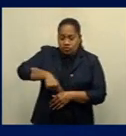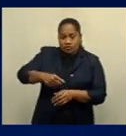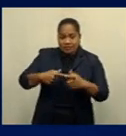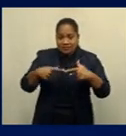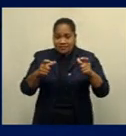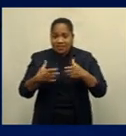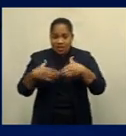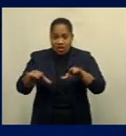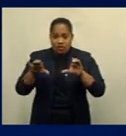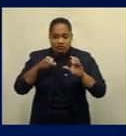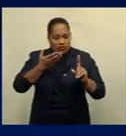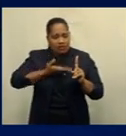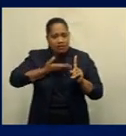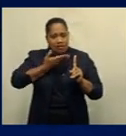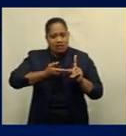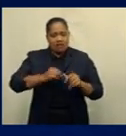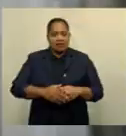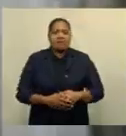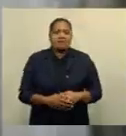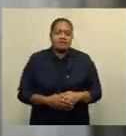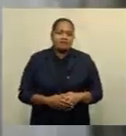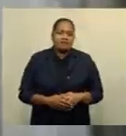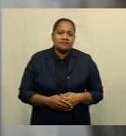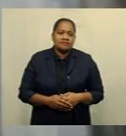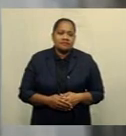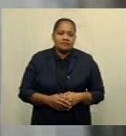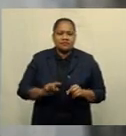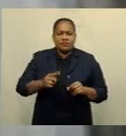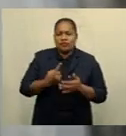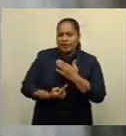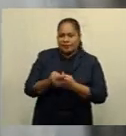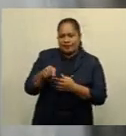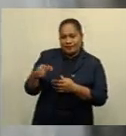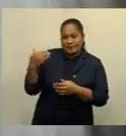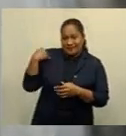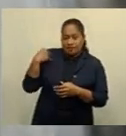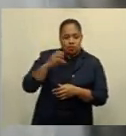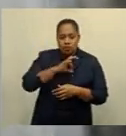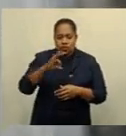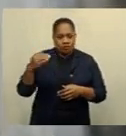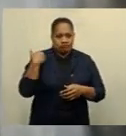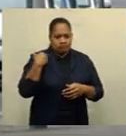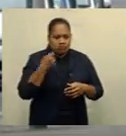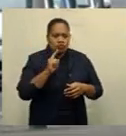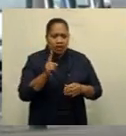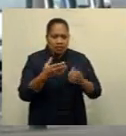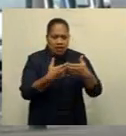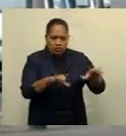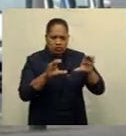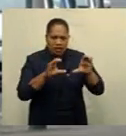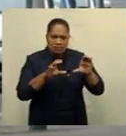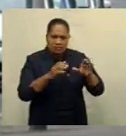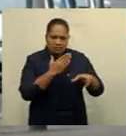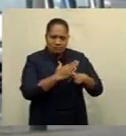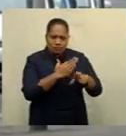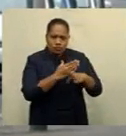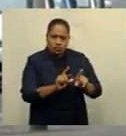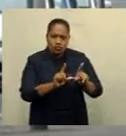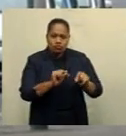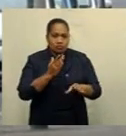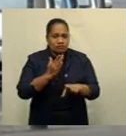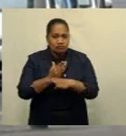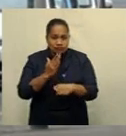Administrator Isikeli Tikunduandua. However, the disruption does not affect the council's ability to carry out the services